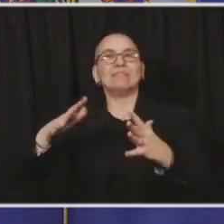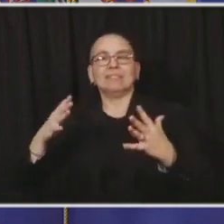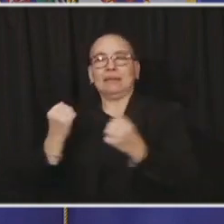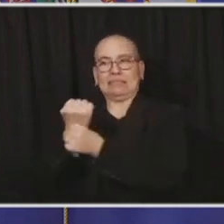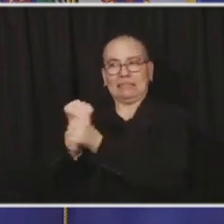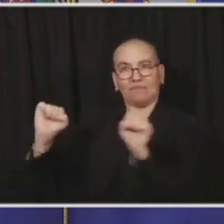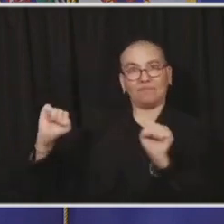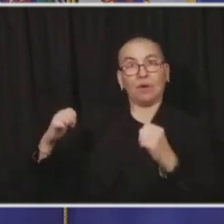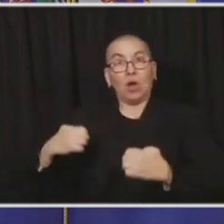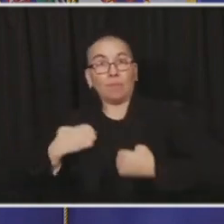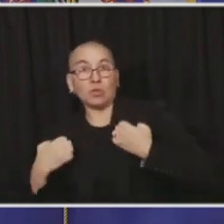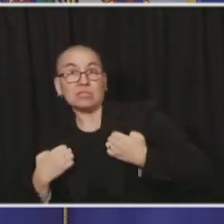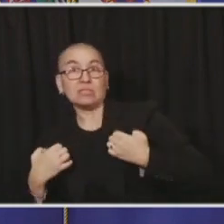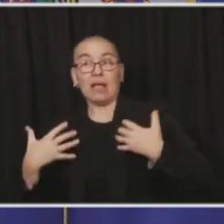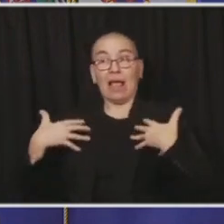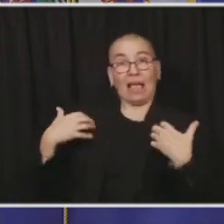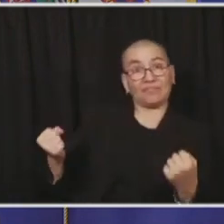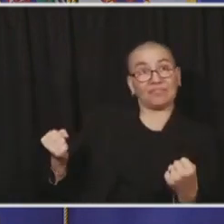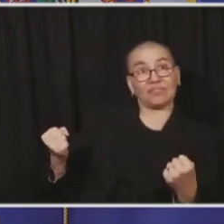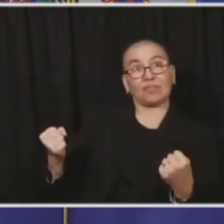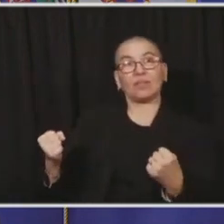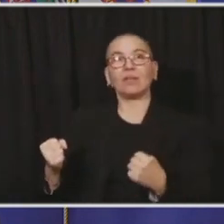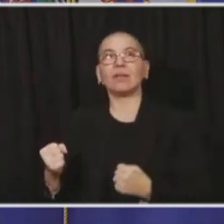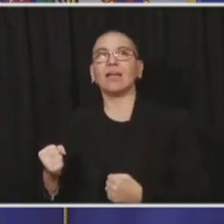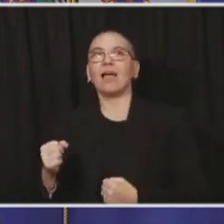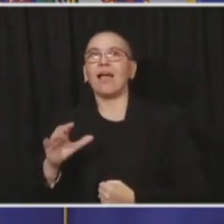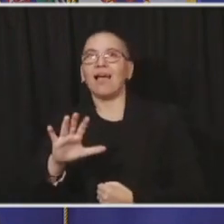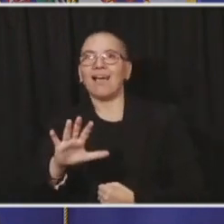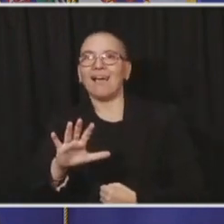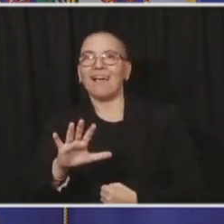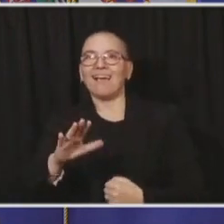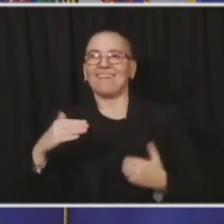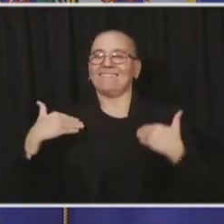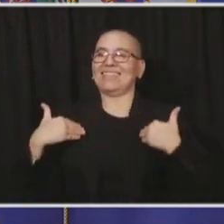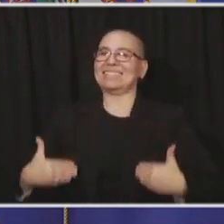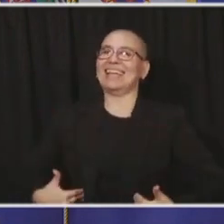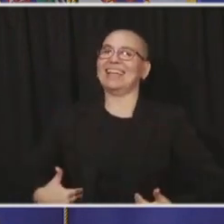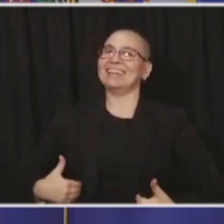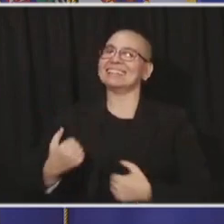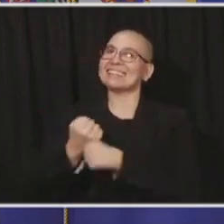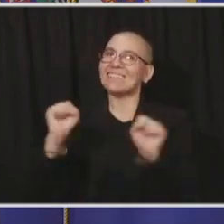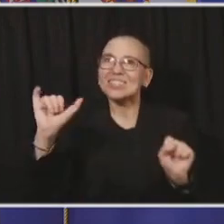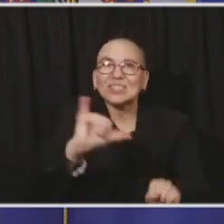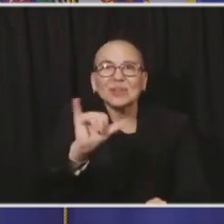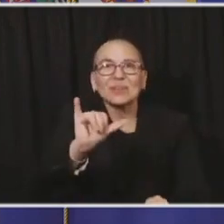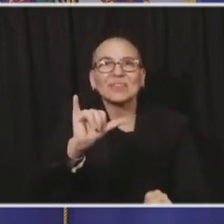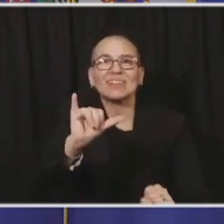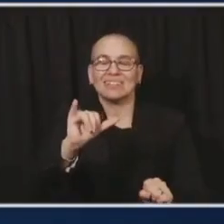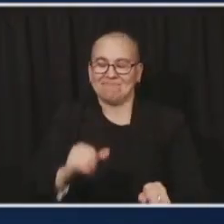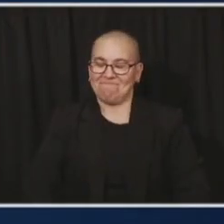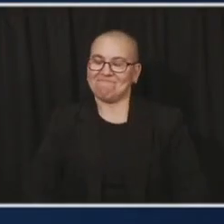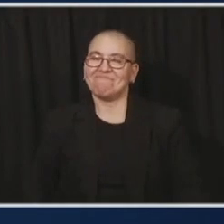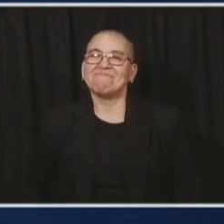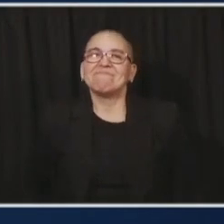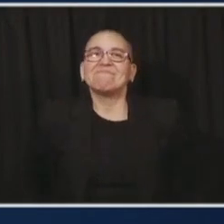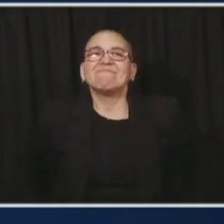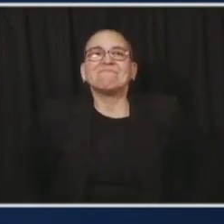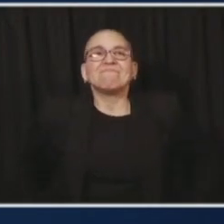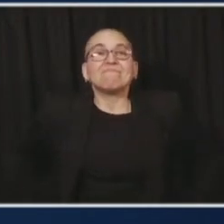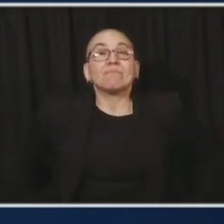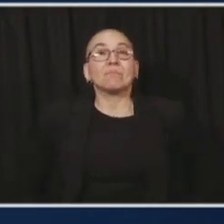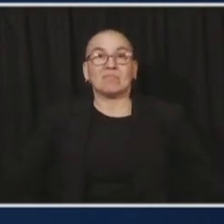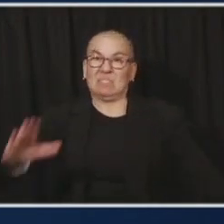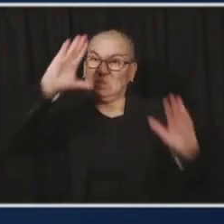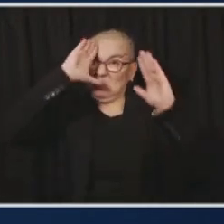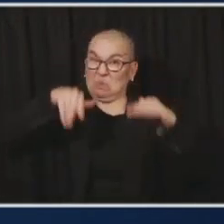place for those students to be. So what we do know is our youngest children are, are less susceptible to serious complications. And I don't want to minimize that